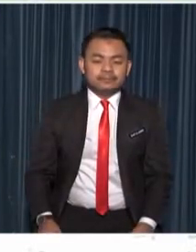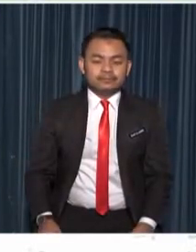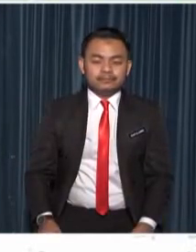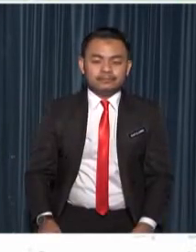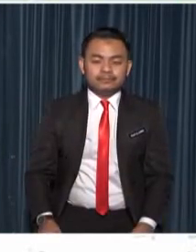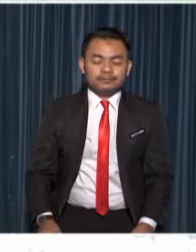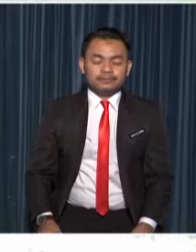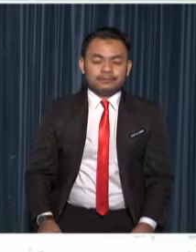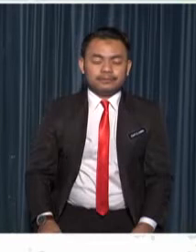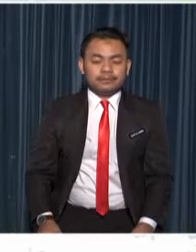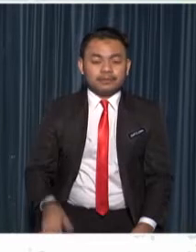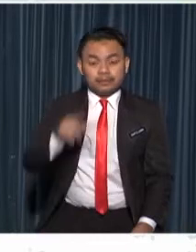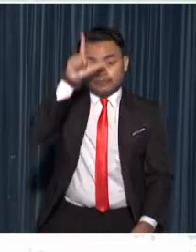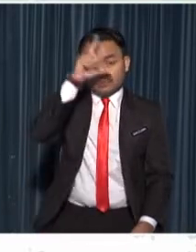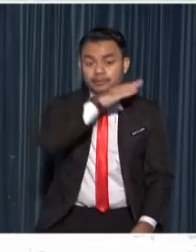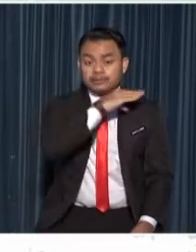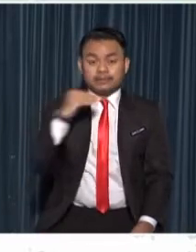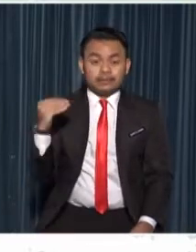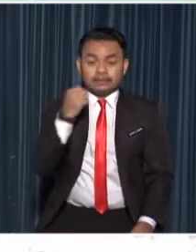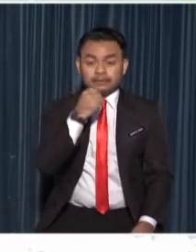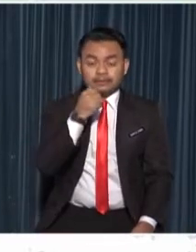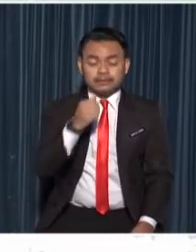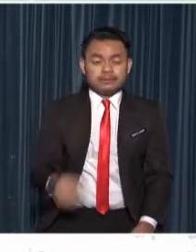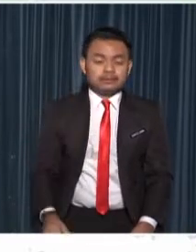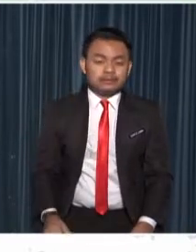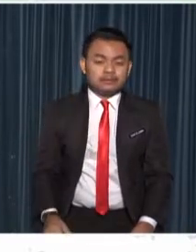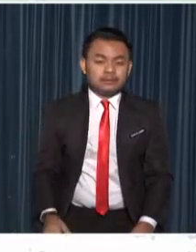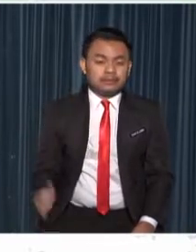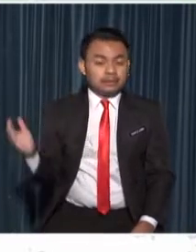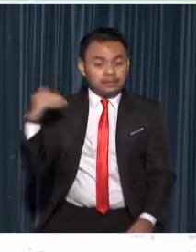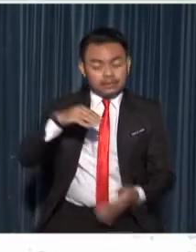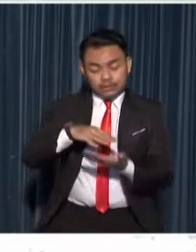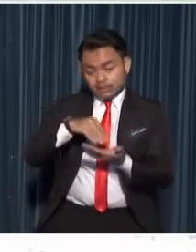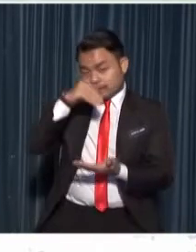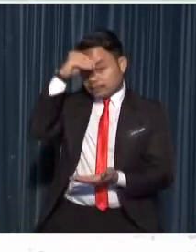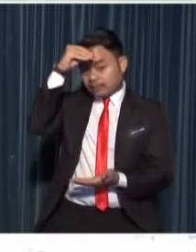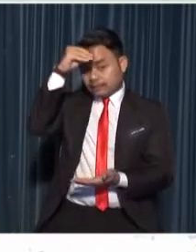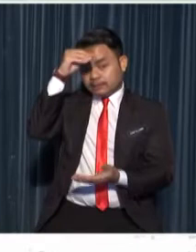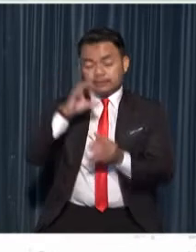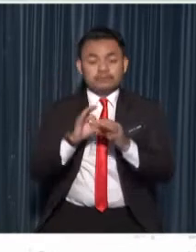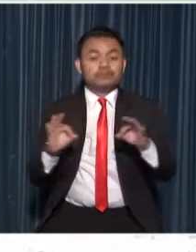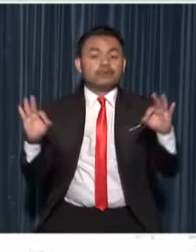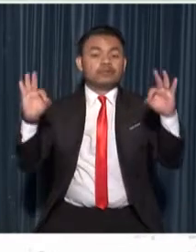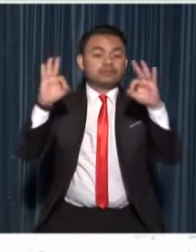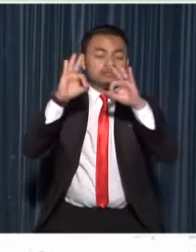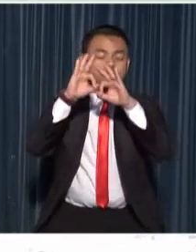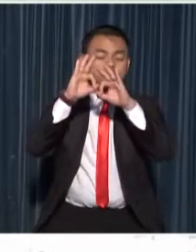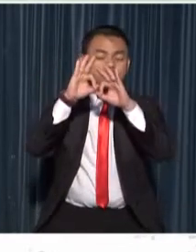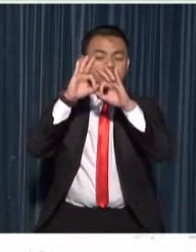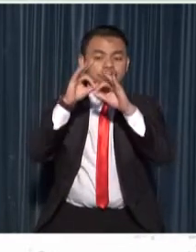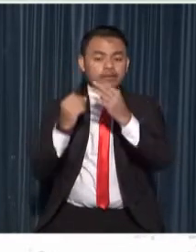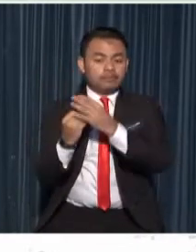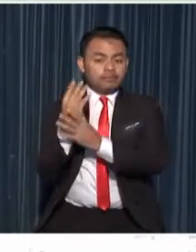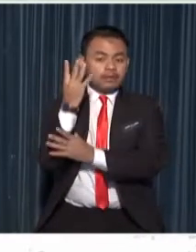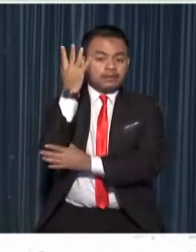boys and girls let's learn the importance of plant